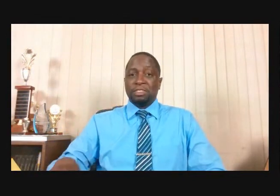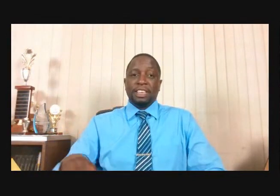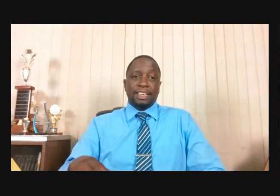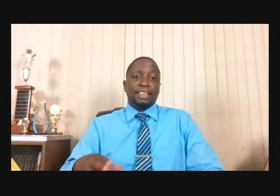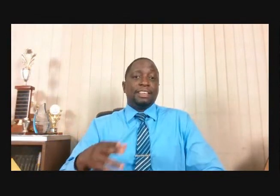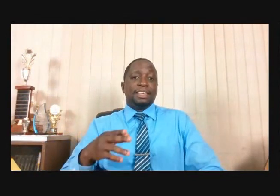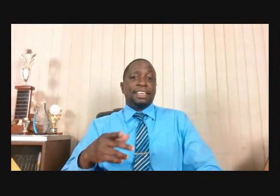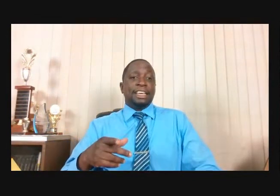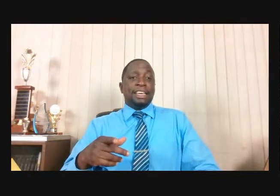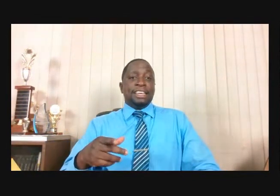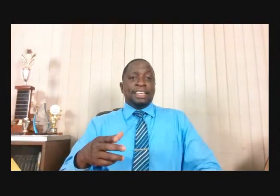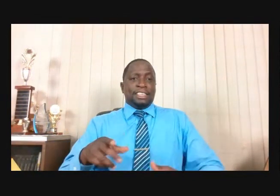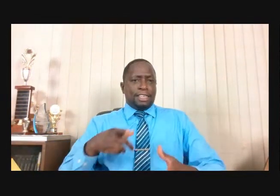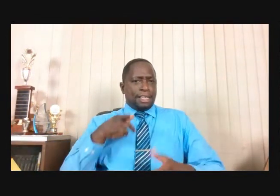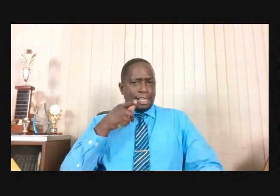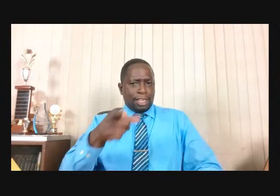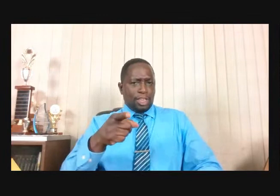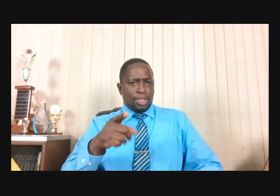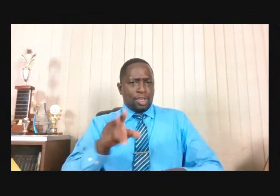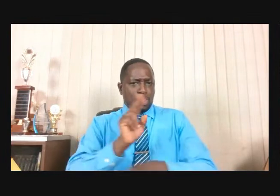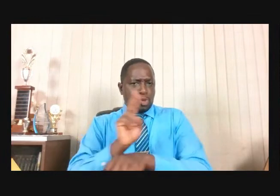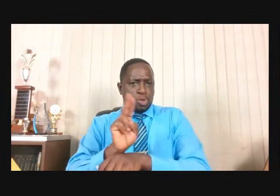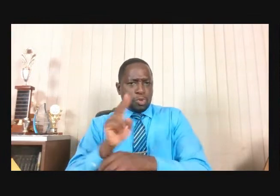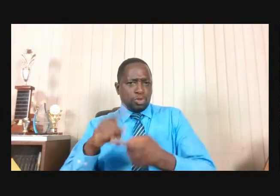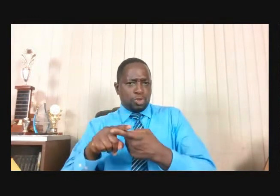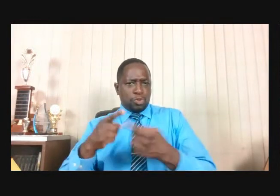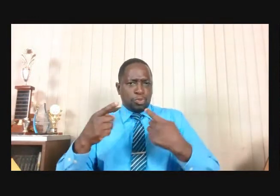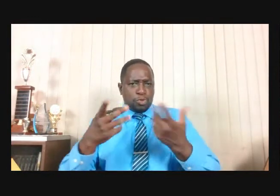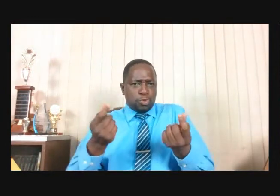God's Errands No More